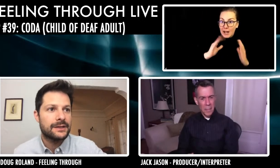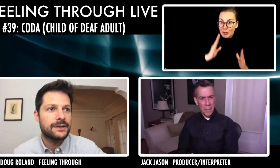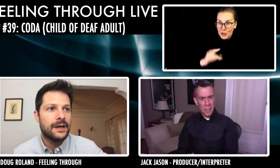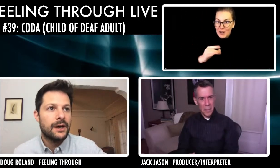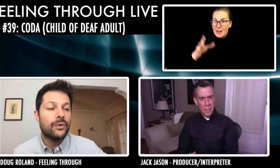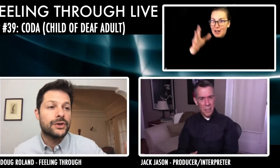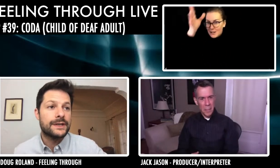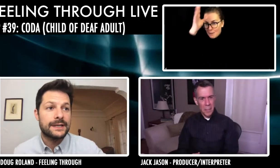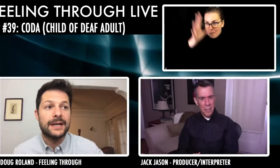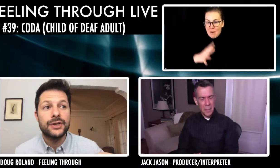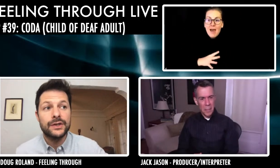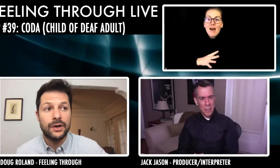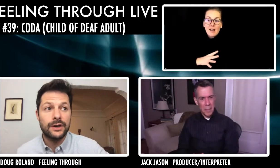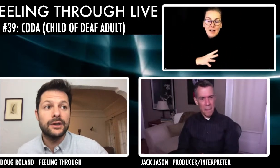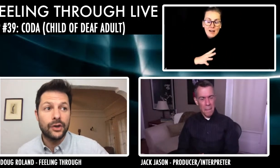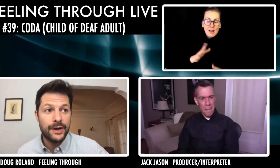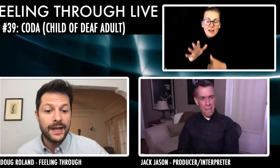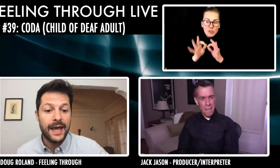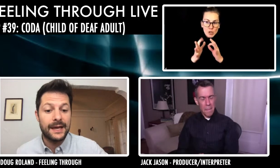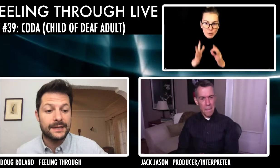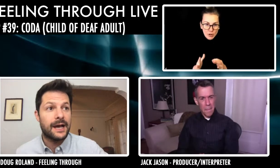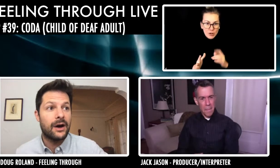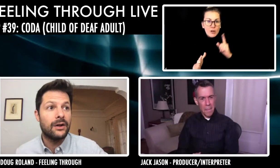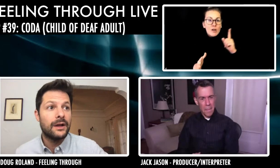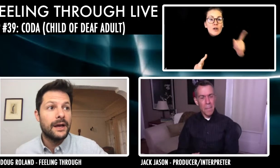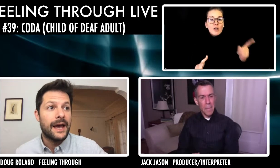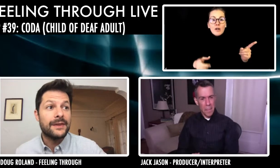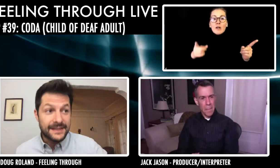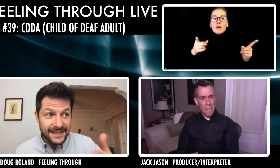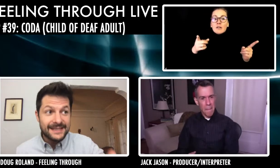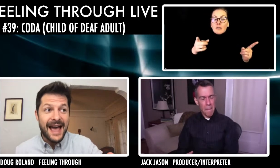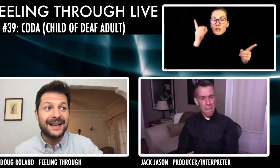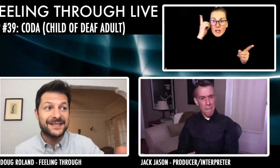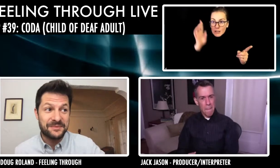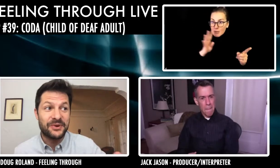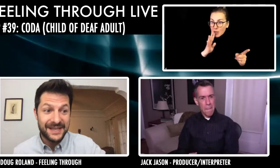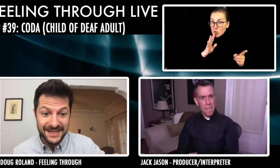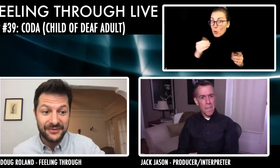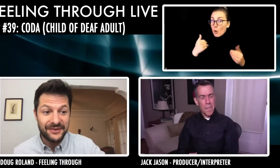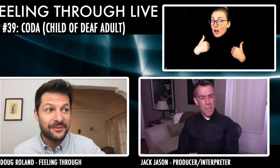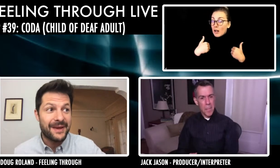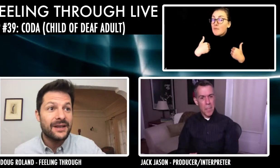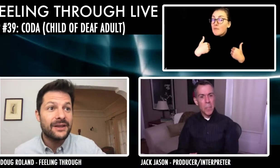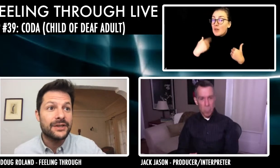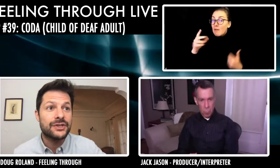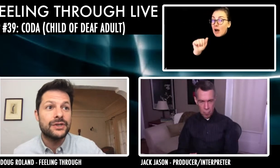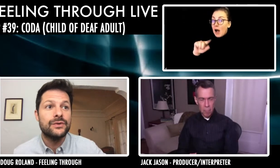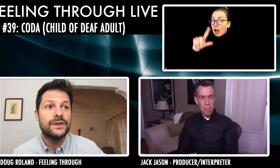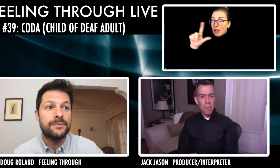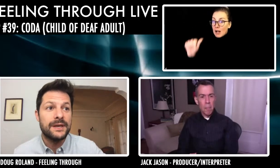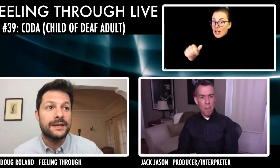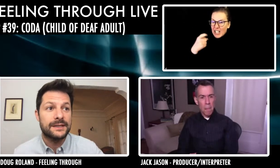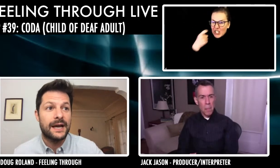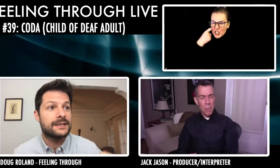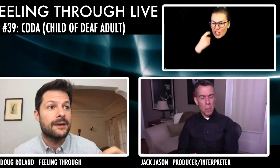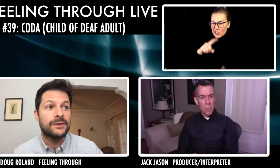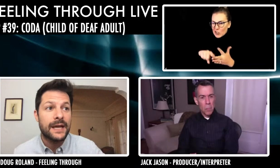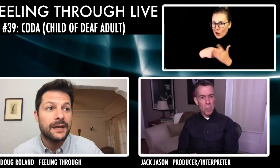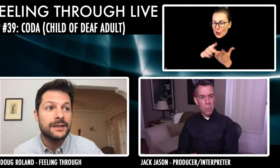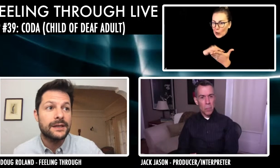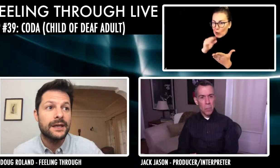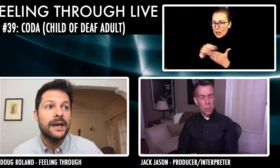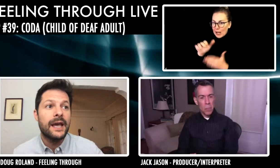asks, well, she says, I just started learning ASL and the syntax is pretty different from English. Do you speak and sign